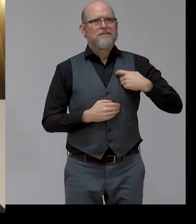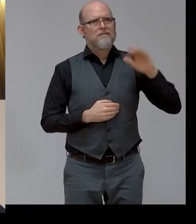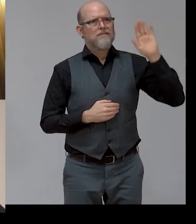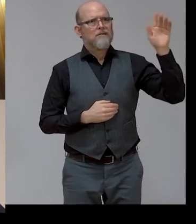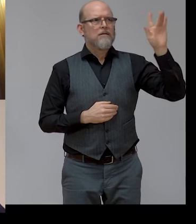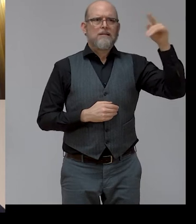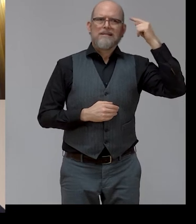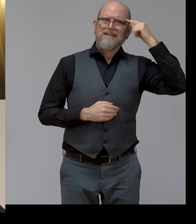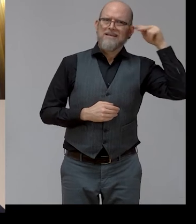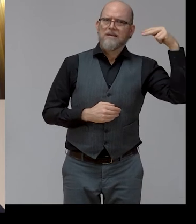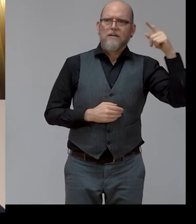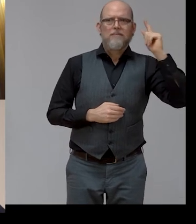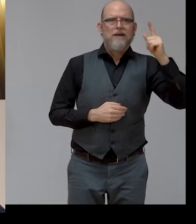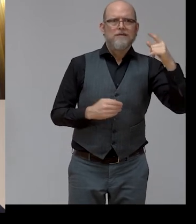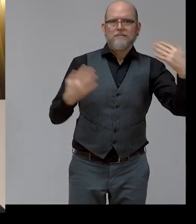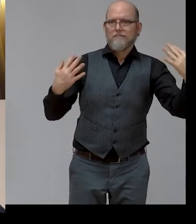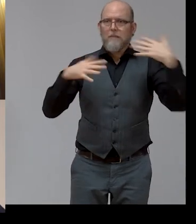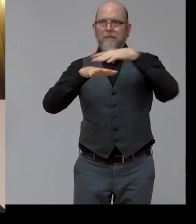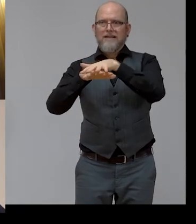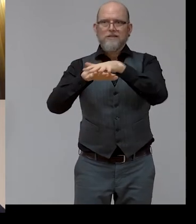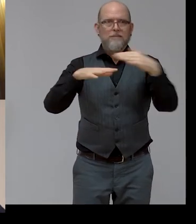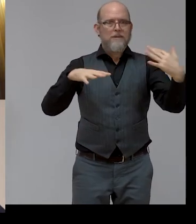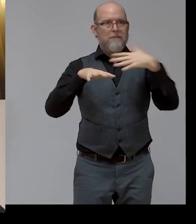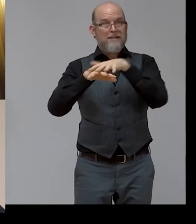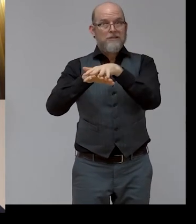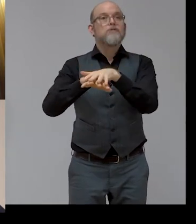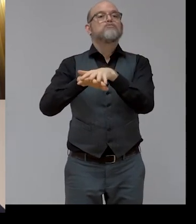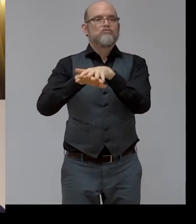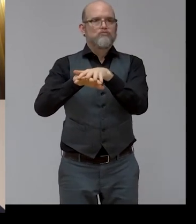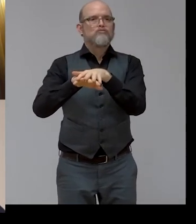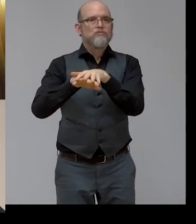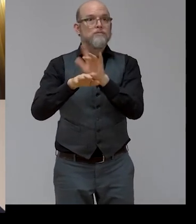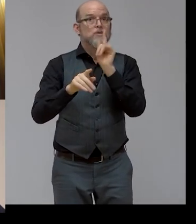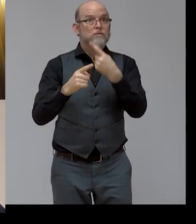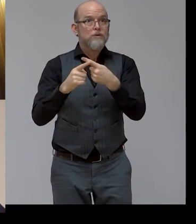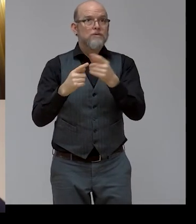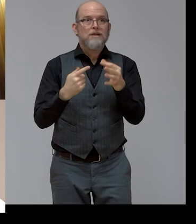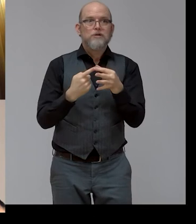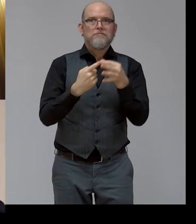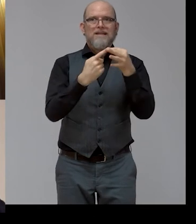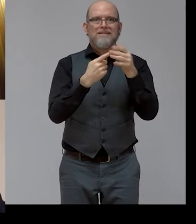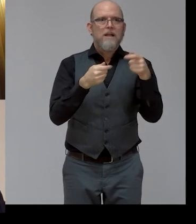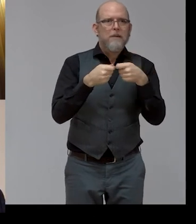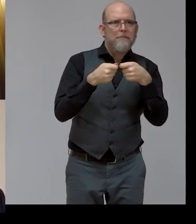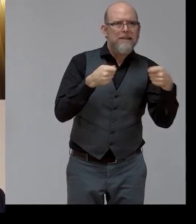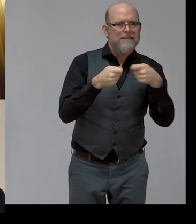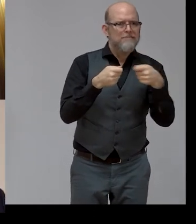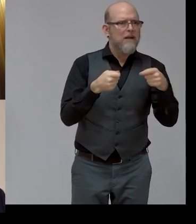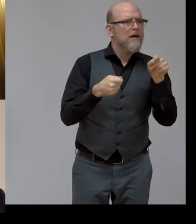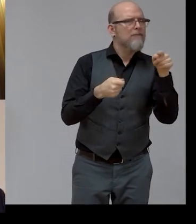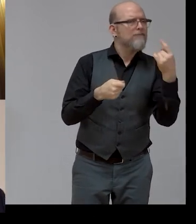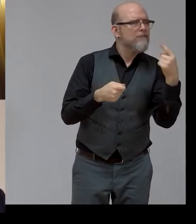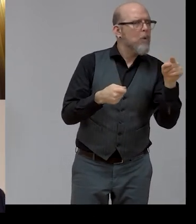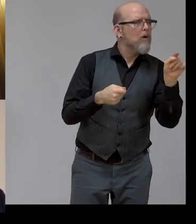targeted measures, because otherwise, a rising tide will not lift all of the boats. A